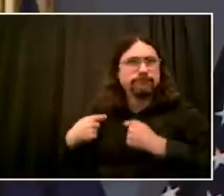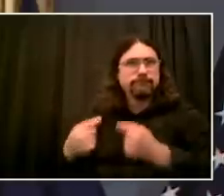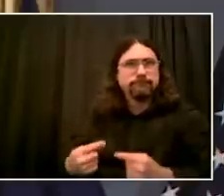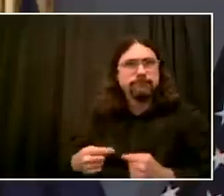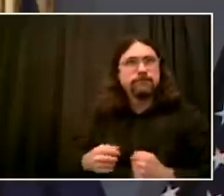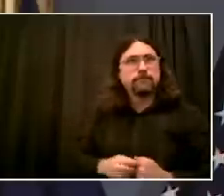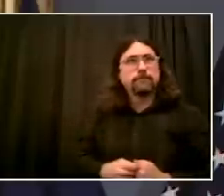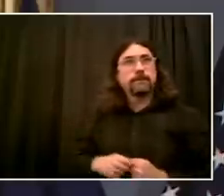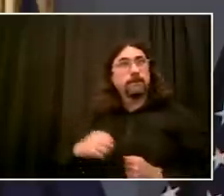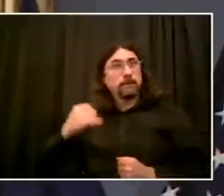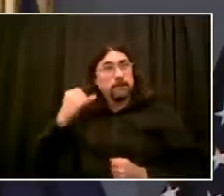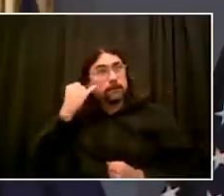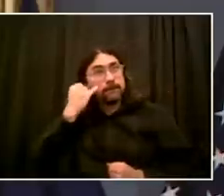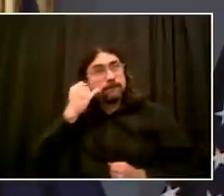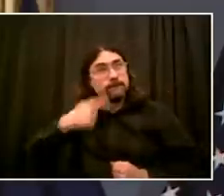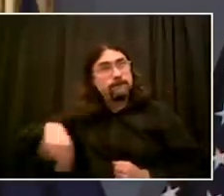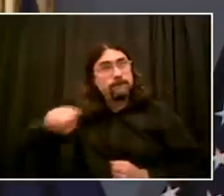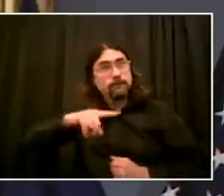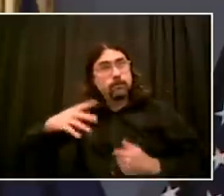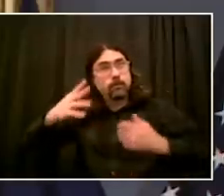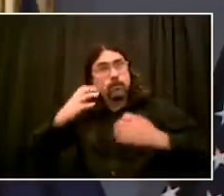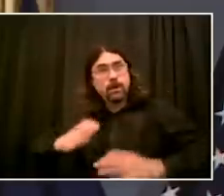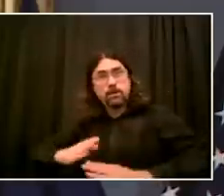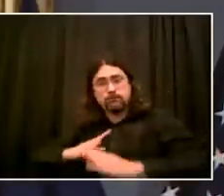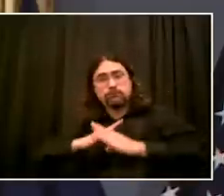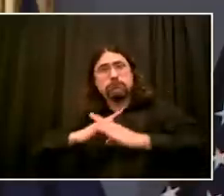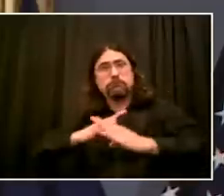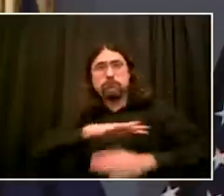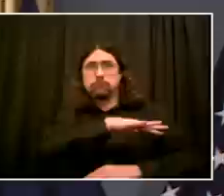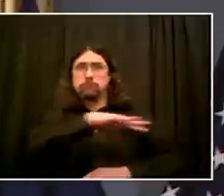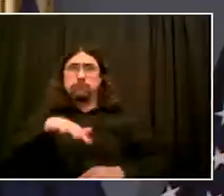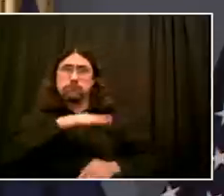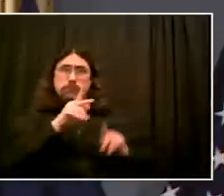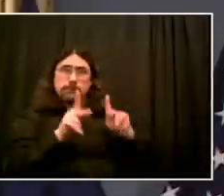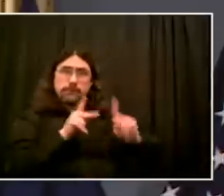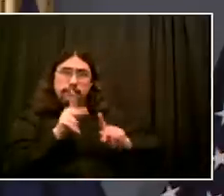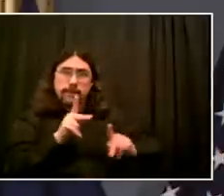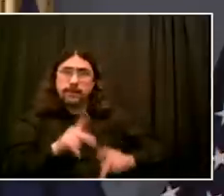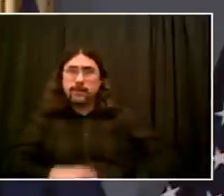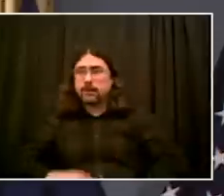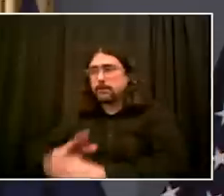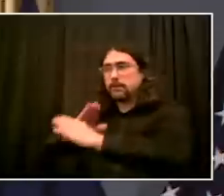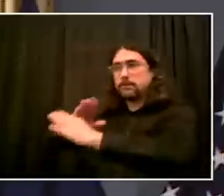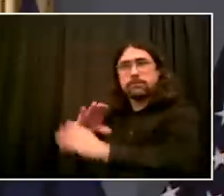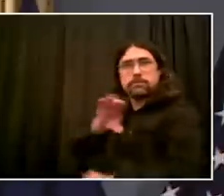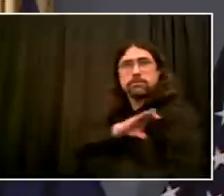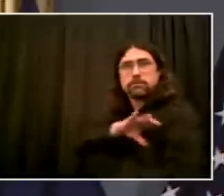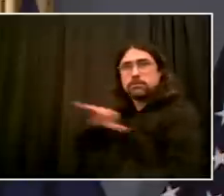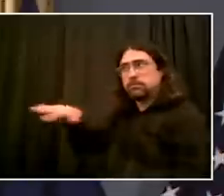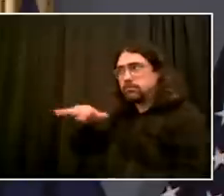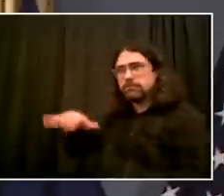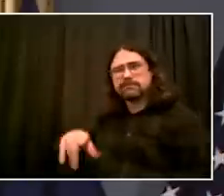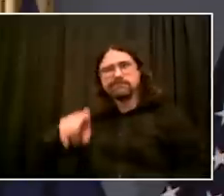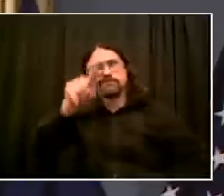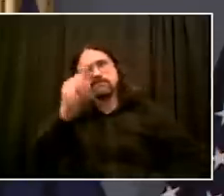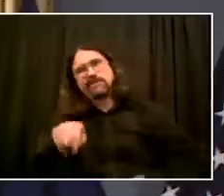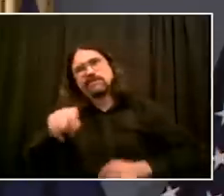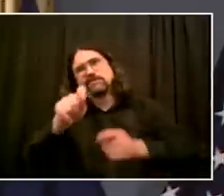It is not where it needs to be for the world of today. It must change. So undoubtedly, Bridget,